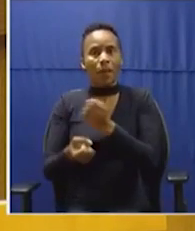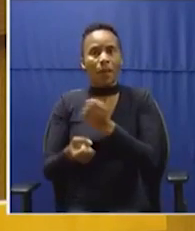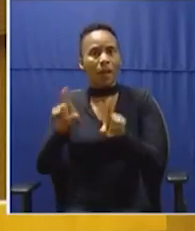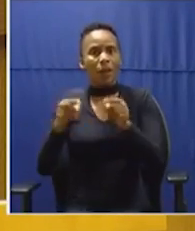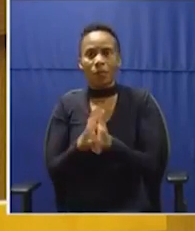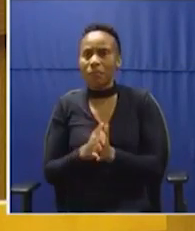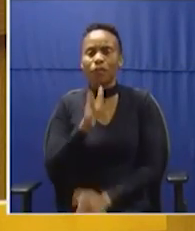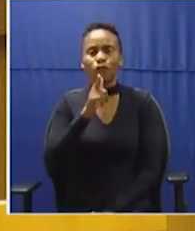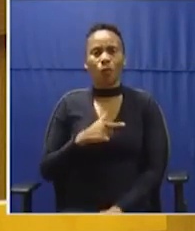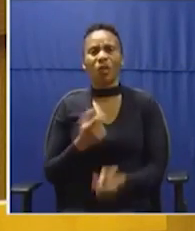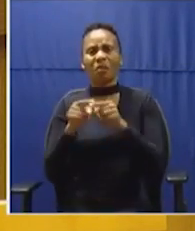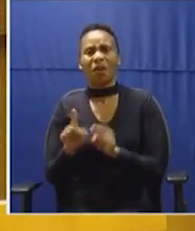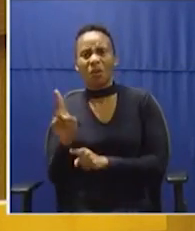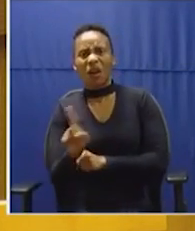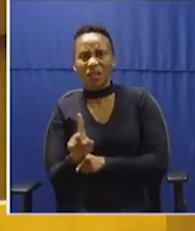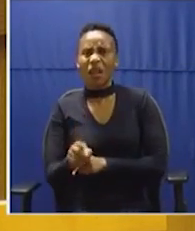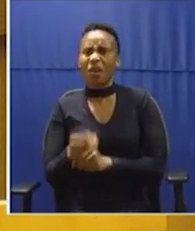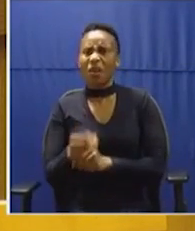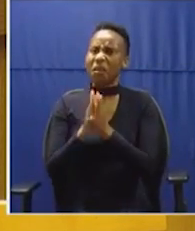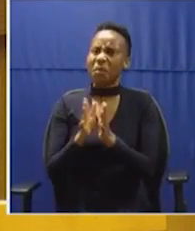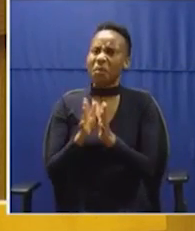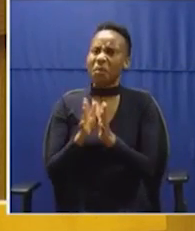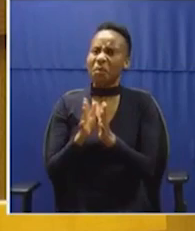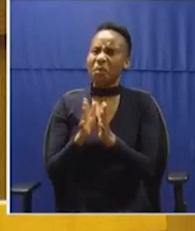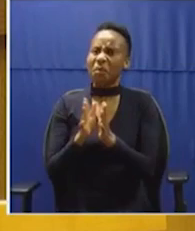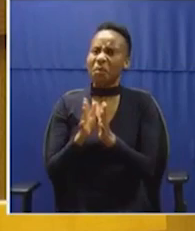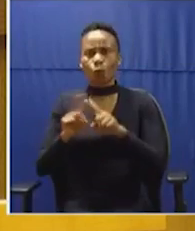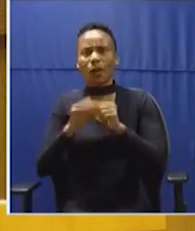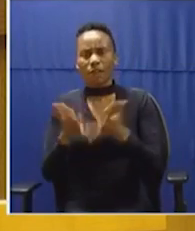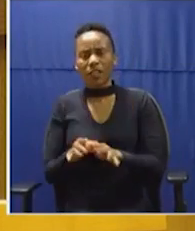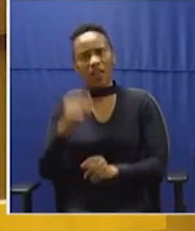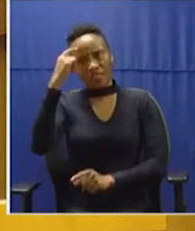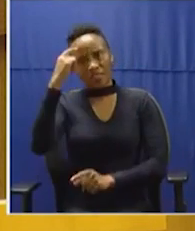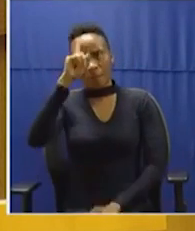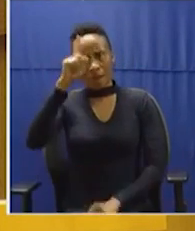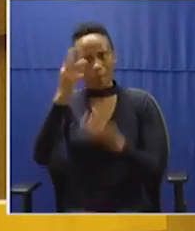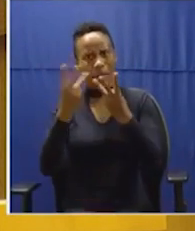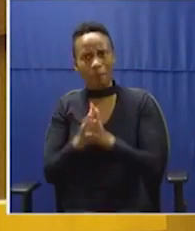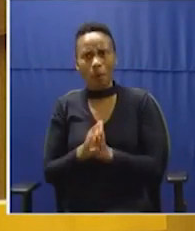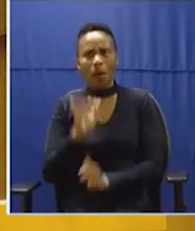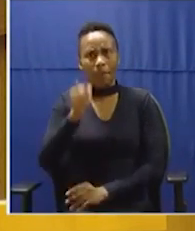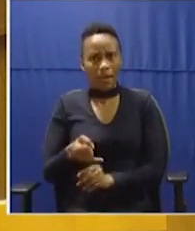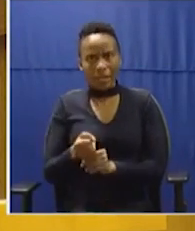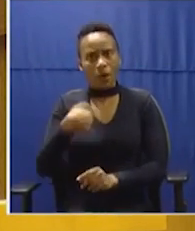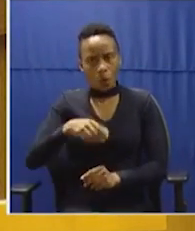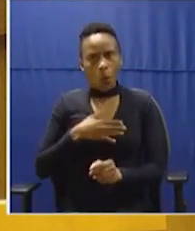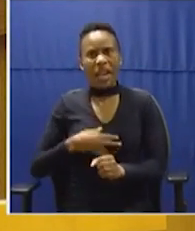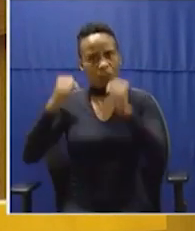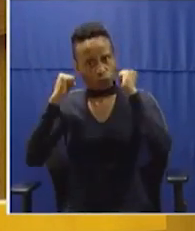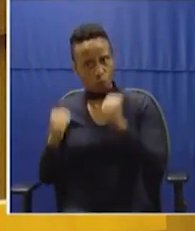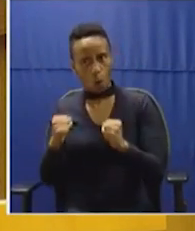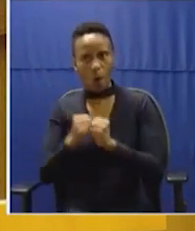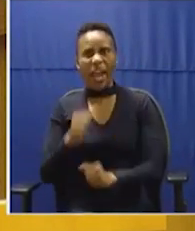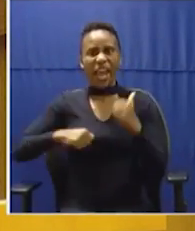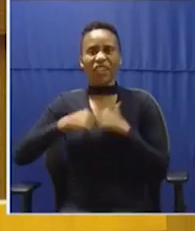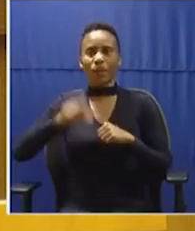deterred by shouters and detractors who are just hacking at things that they've got no understanding about. We stay firm that there must be action